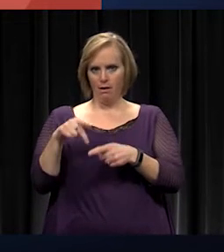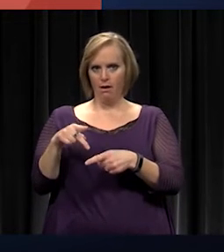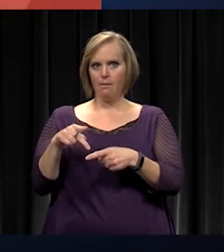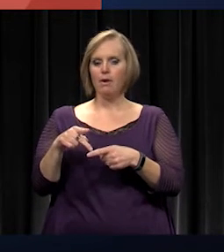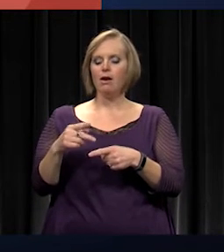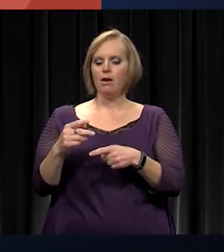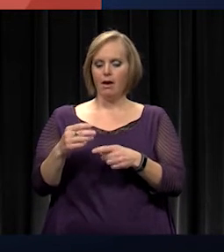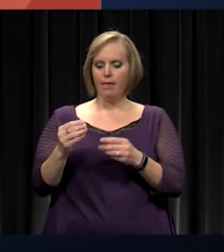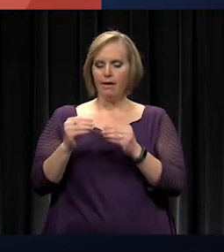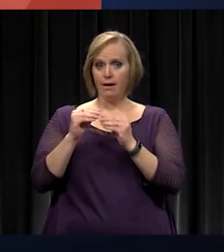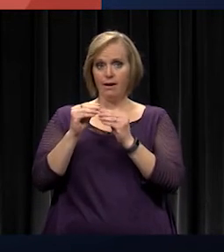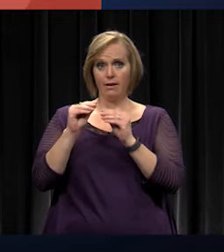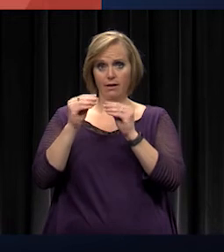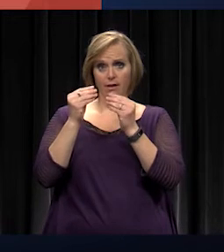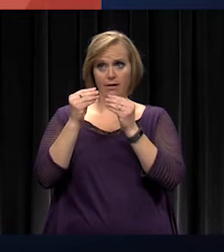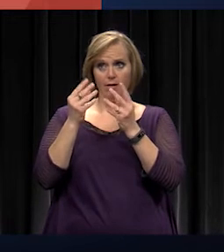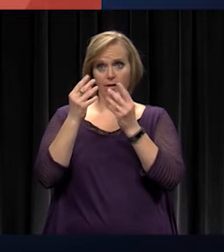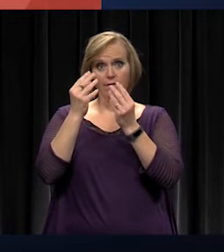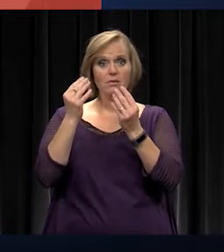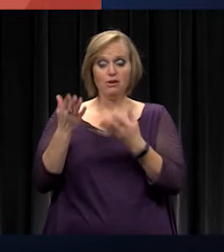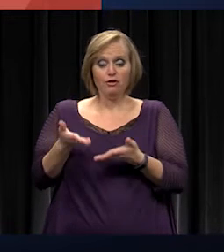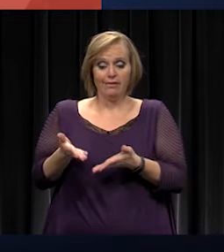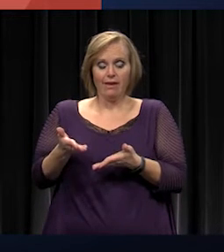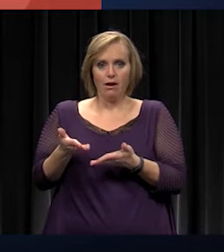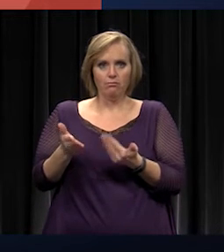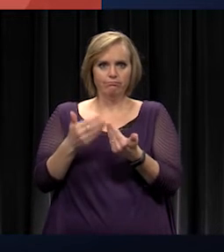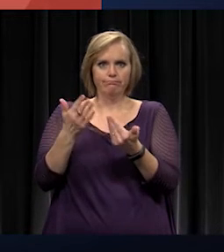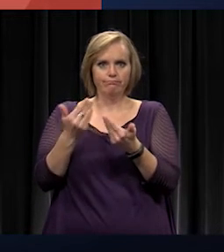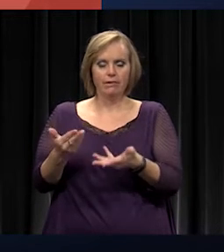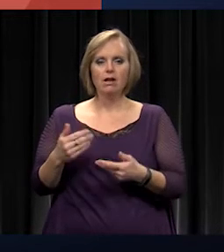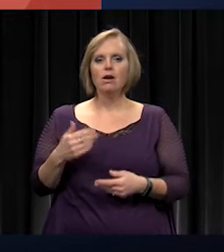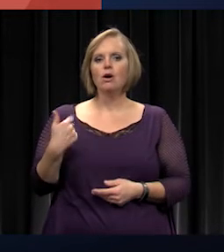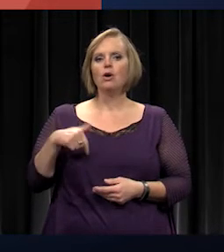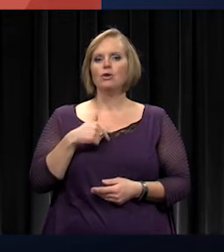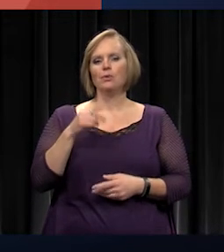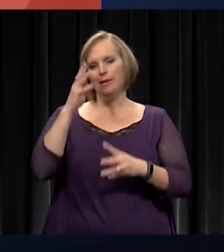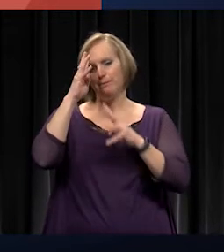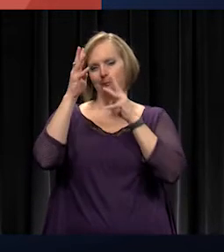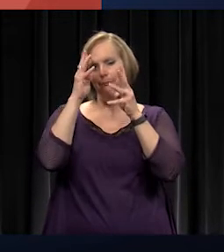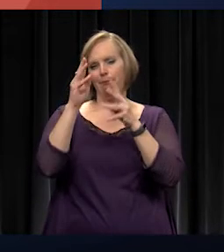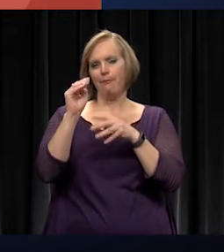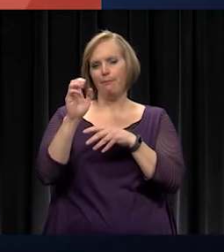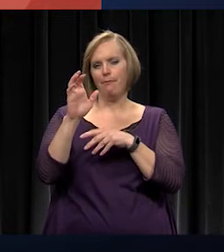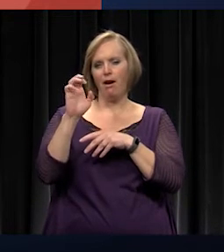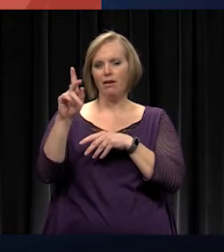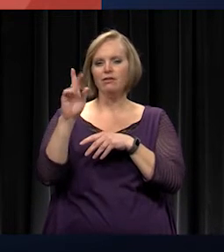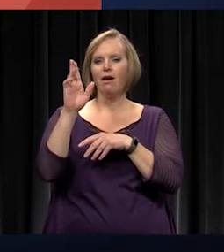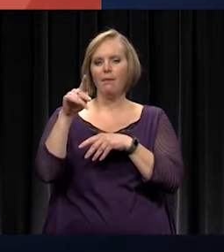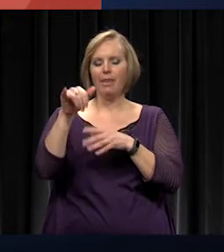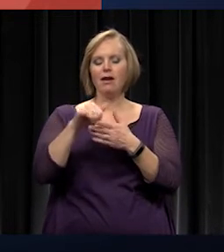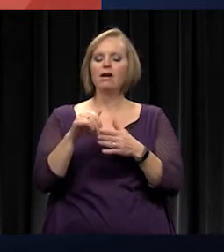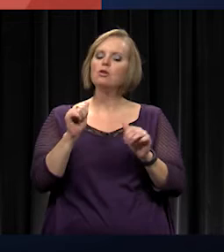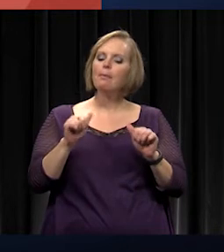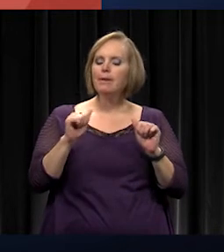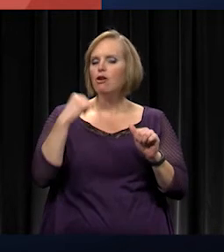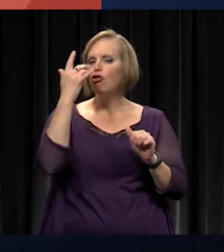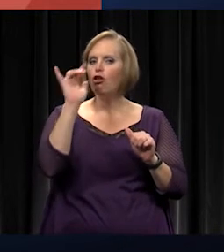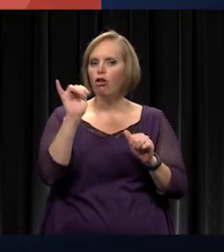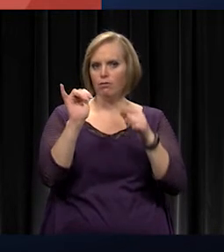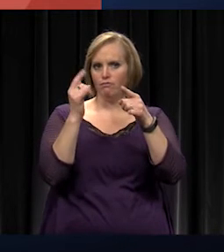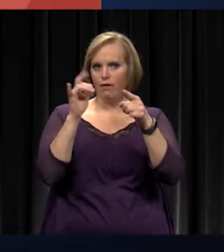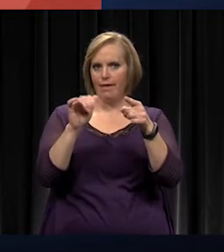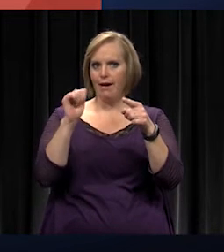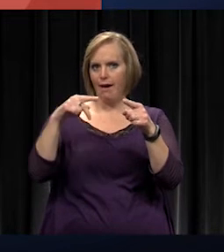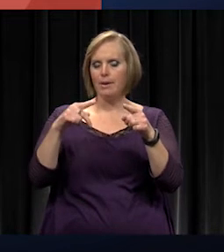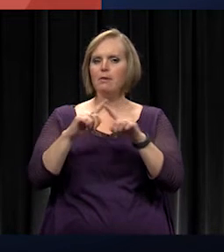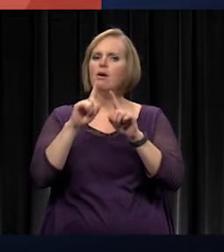district available at the touch of a button. We mocked up this look, so this is just a potential look and feel of what our app could look like, but we really can